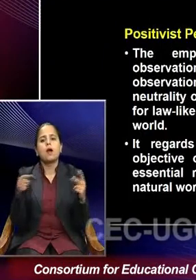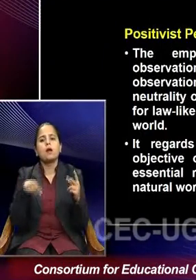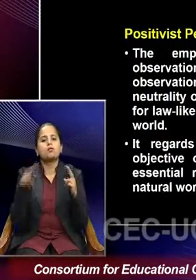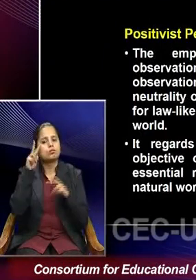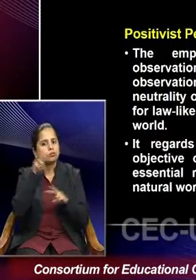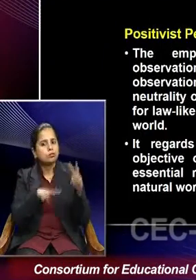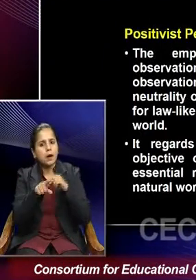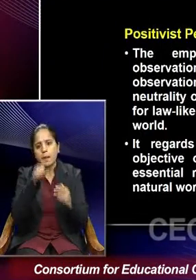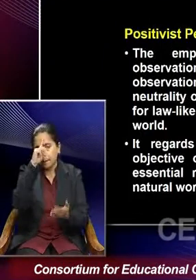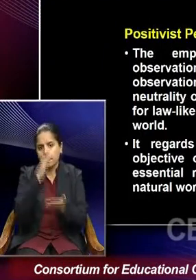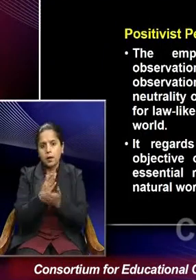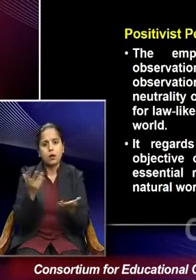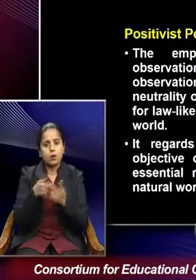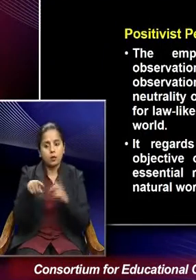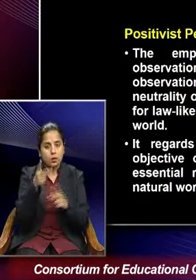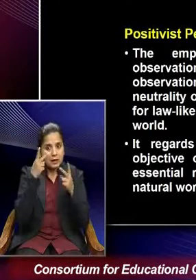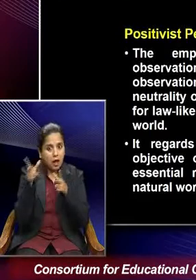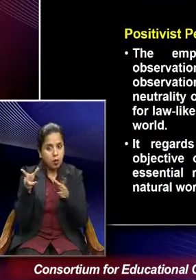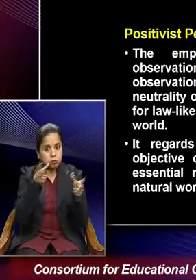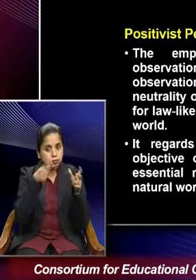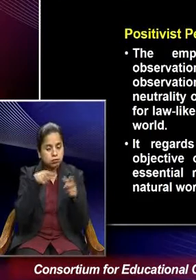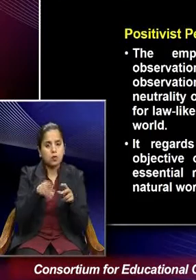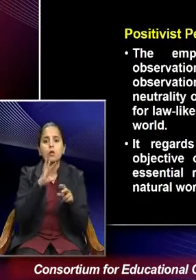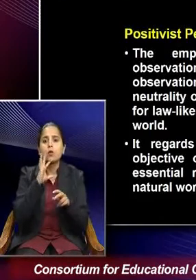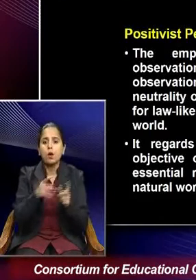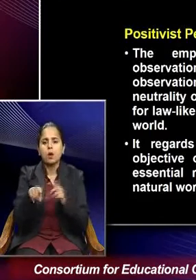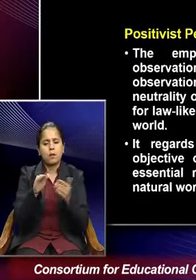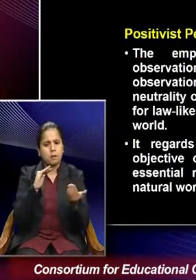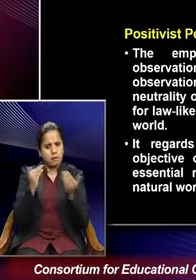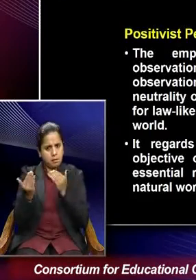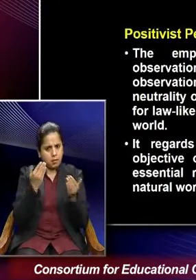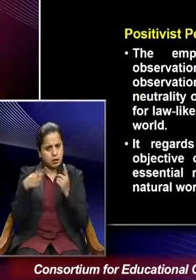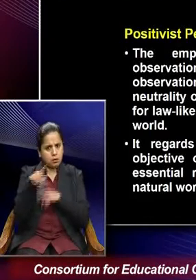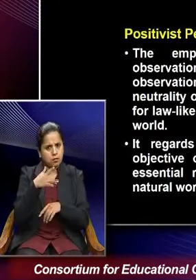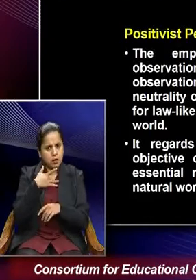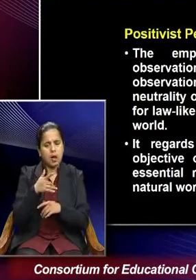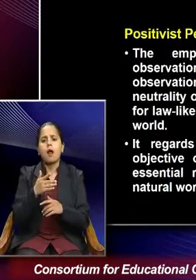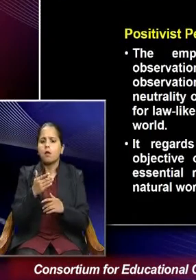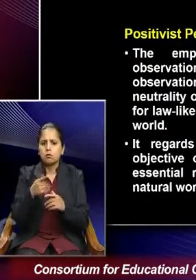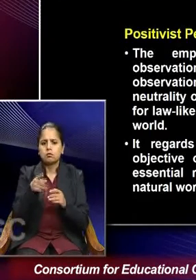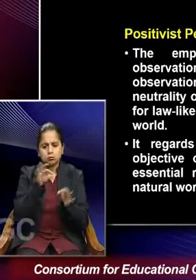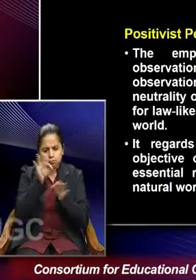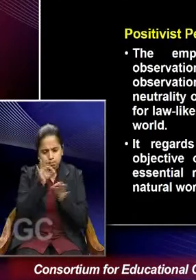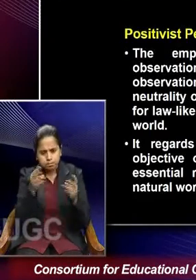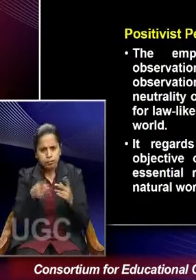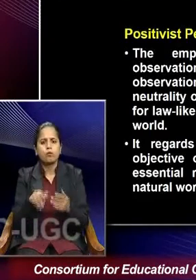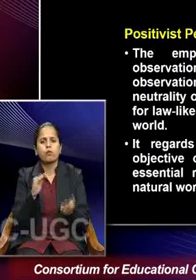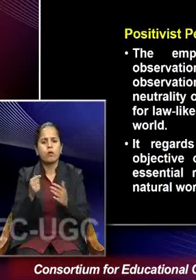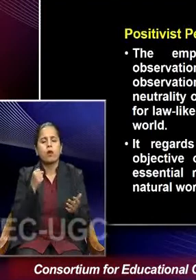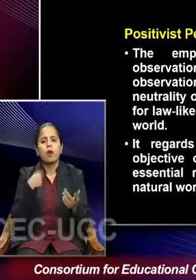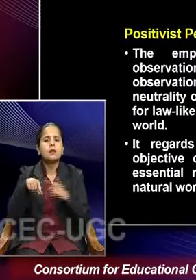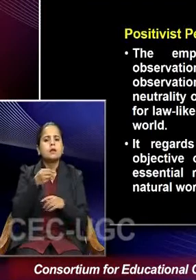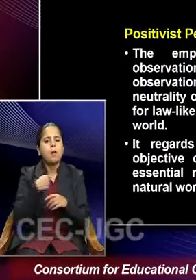They believe that you observe reality, you measure them, compare them and arrive at